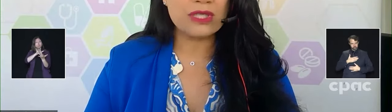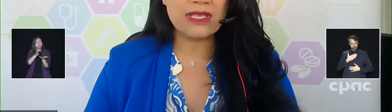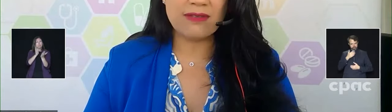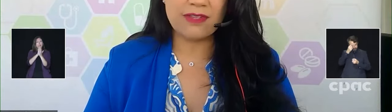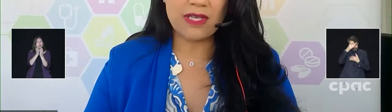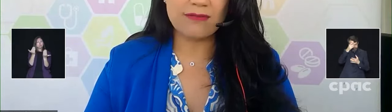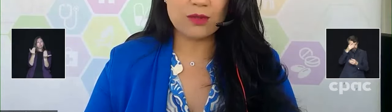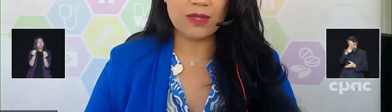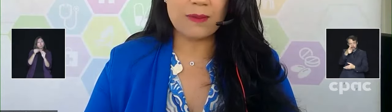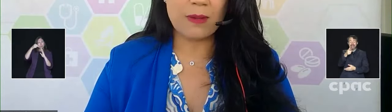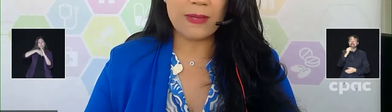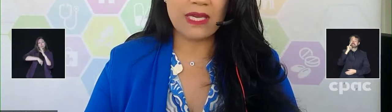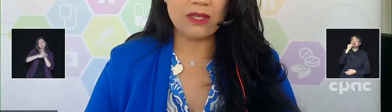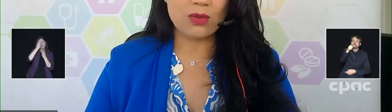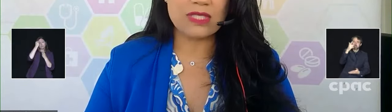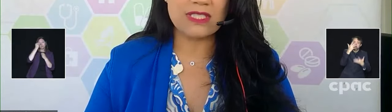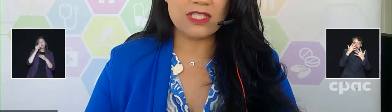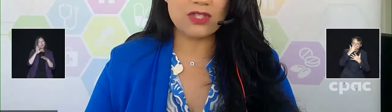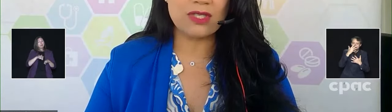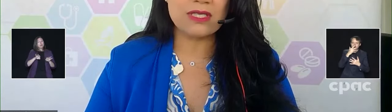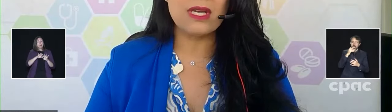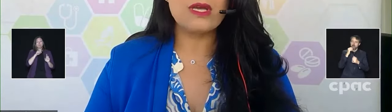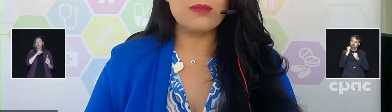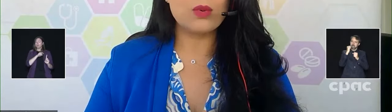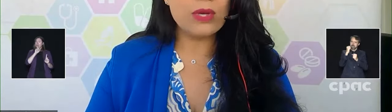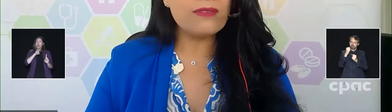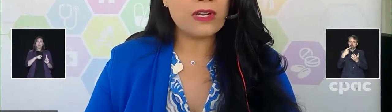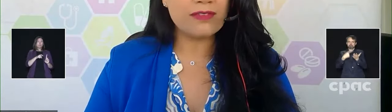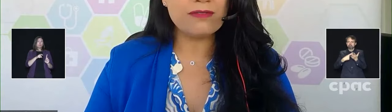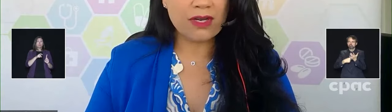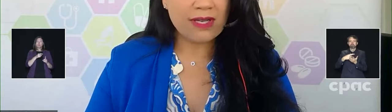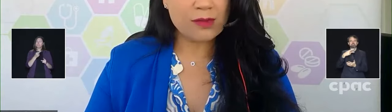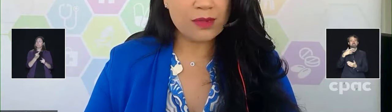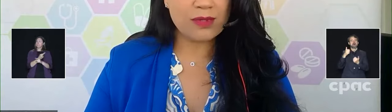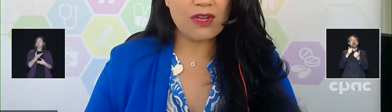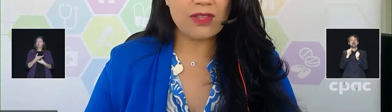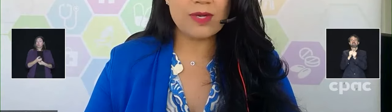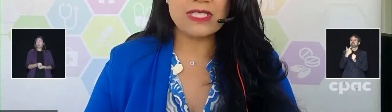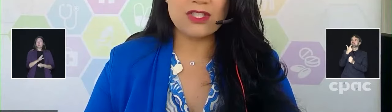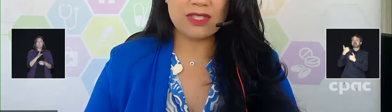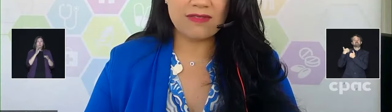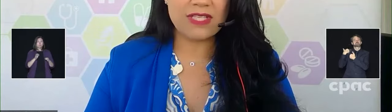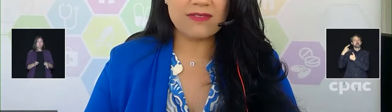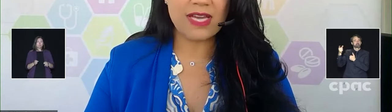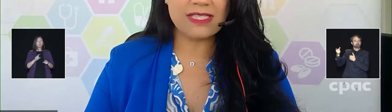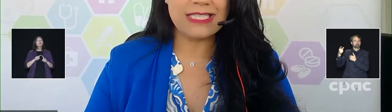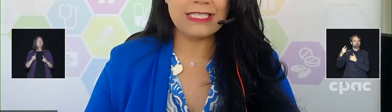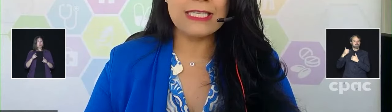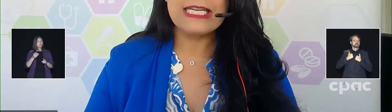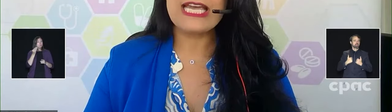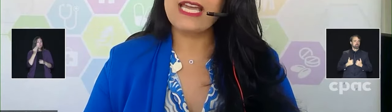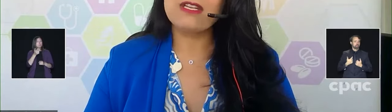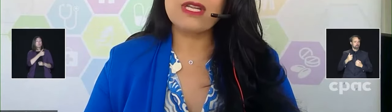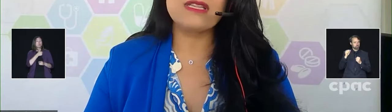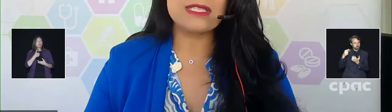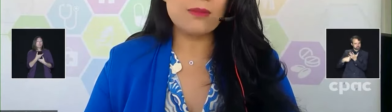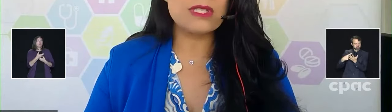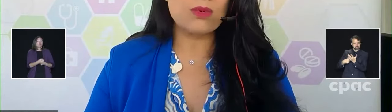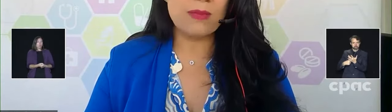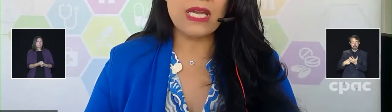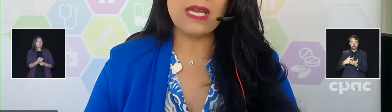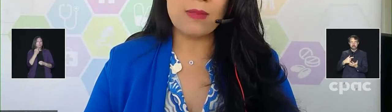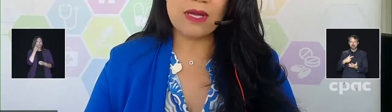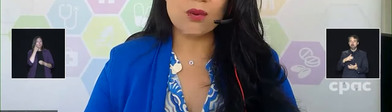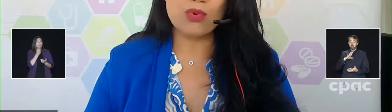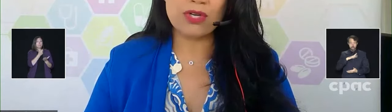It's important that they feel comfortable about making those decisions. But we feel very comfortable with the authorization of this vaccine and in the